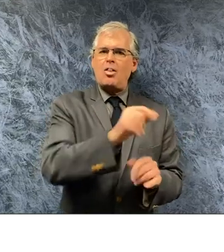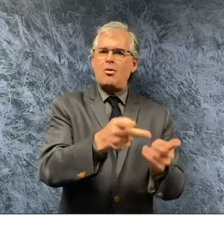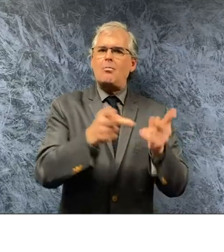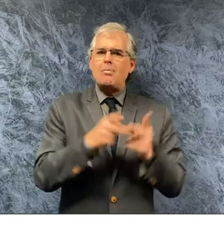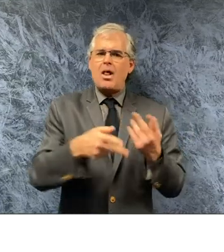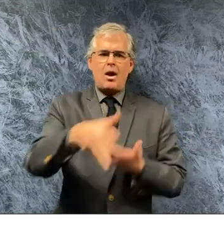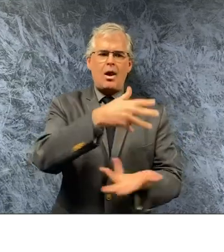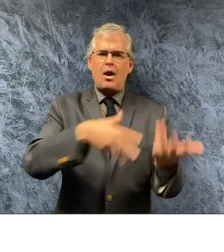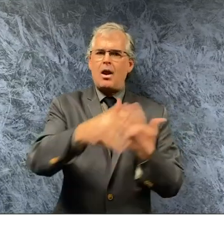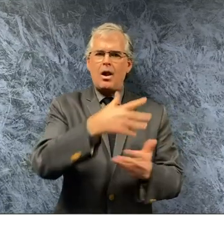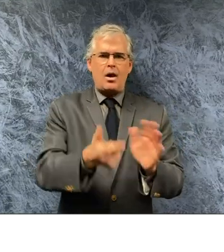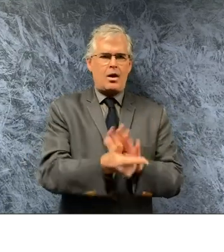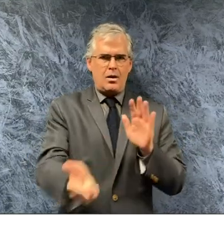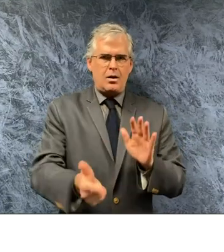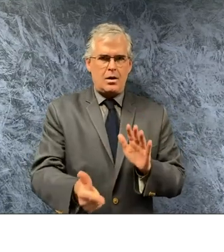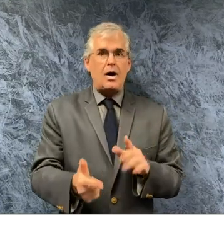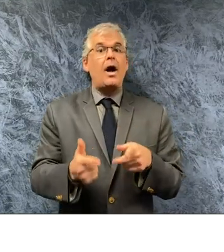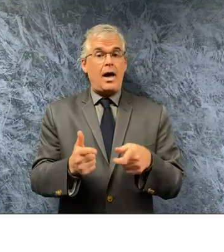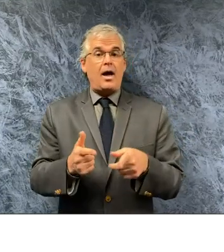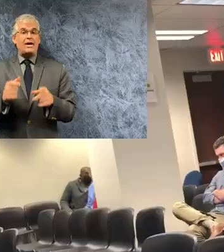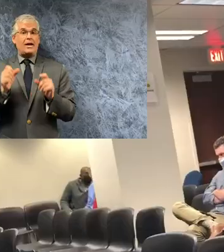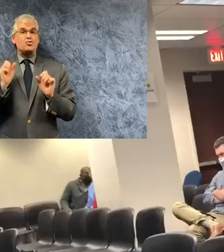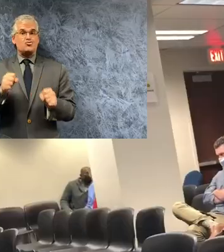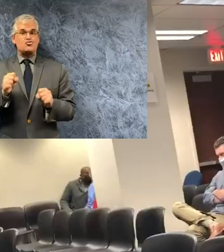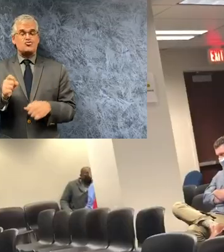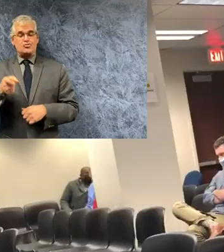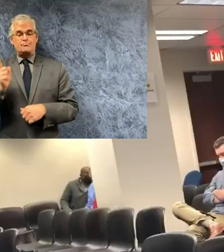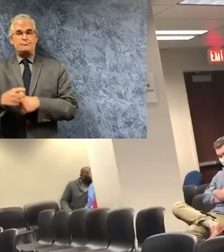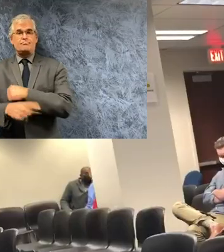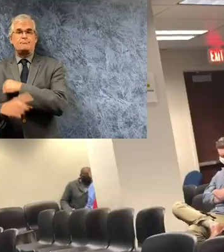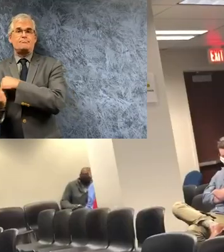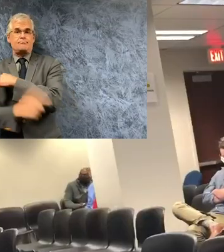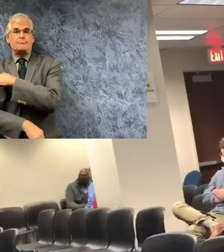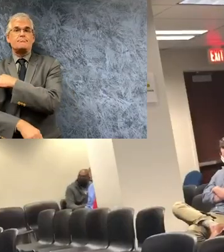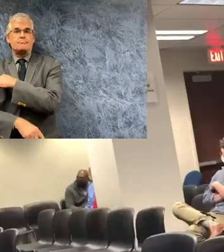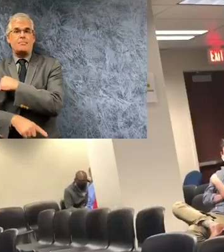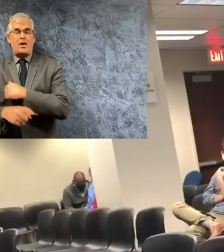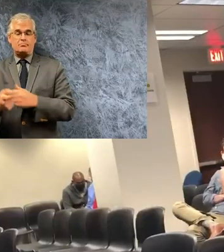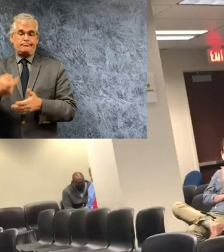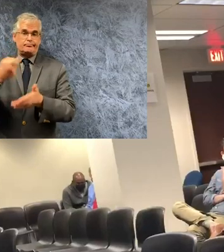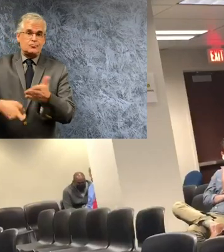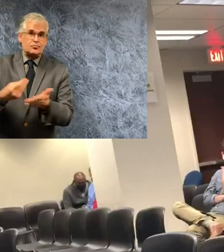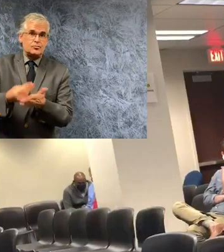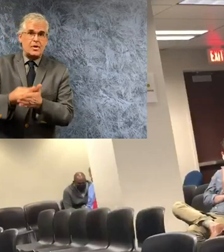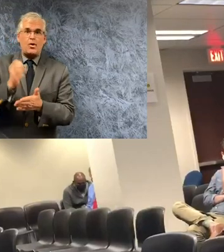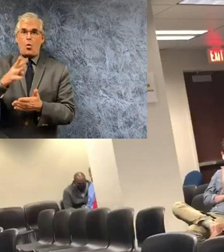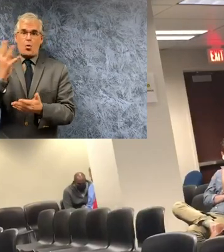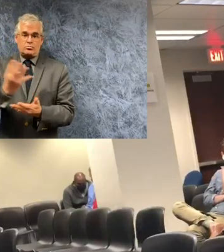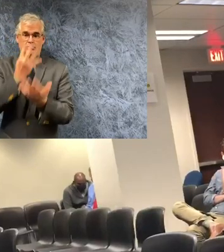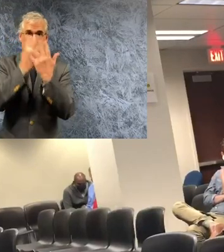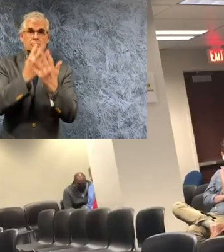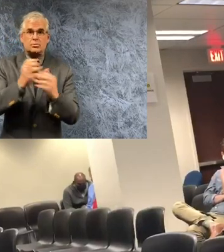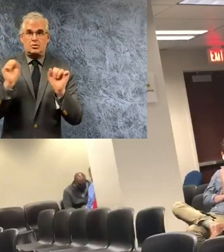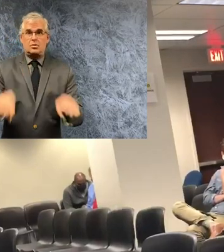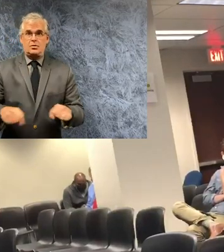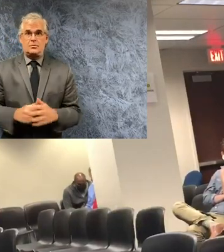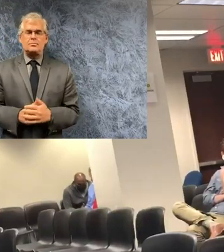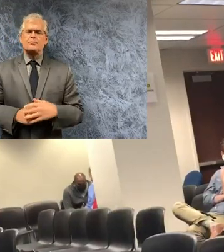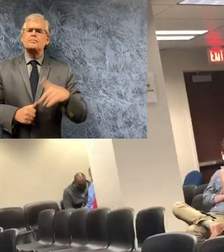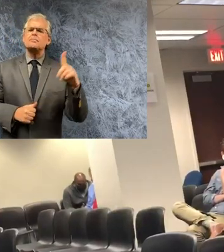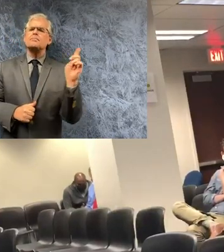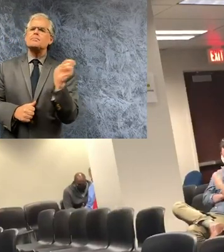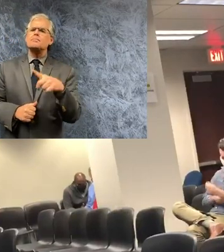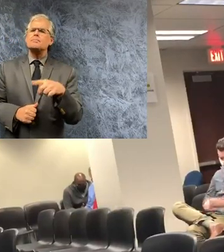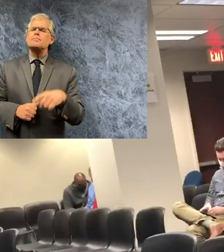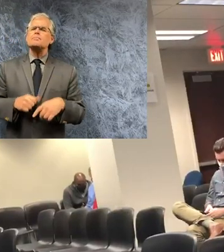both uh governor would you you know uh if the social distancing issues